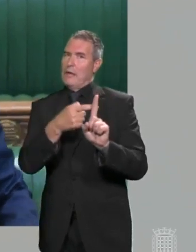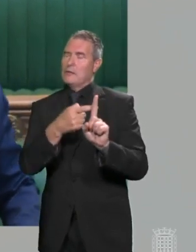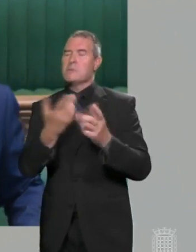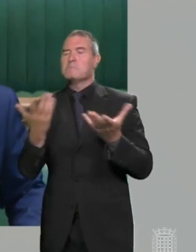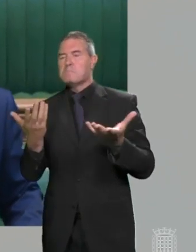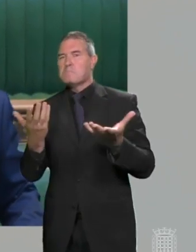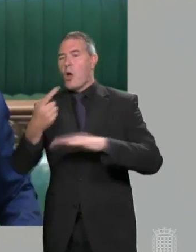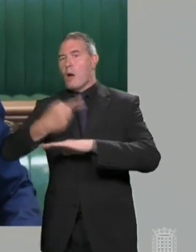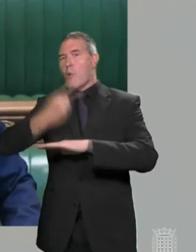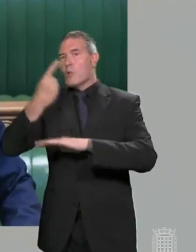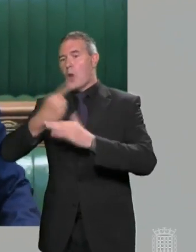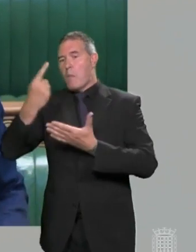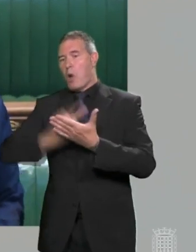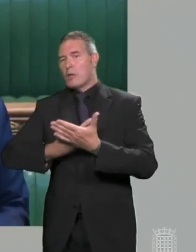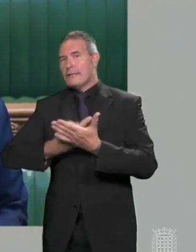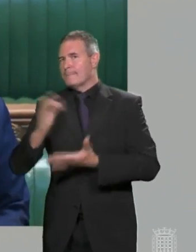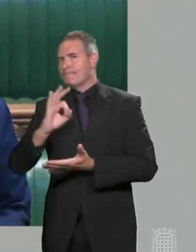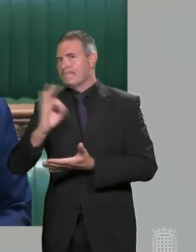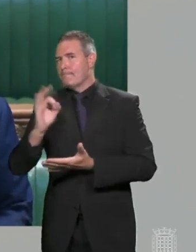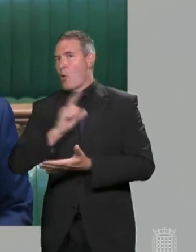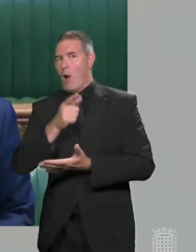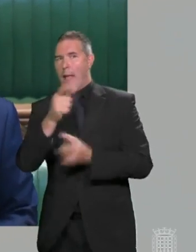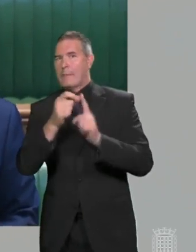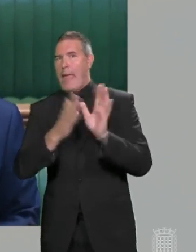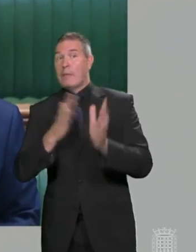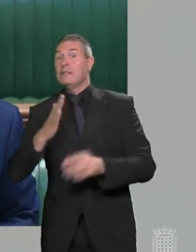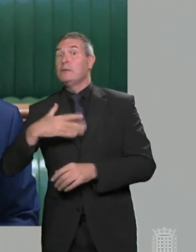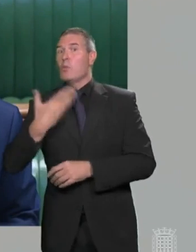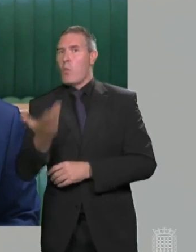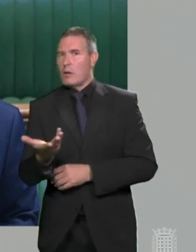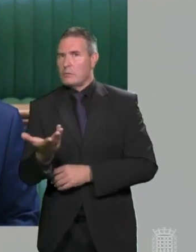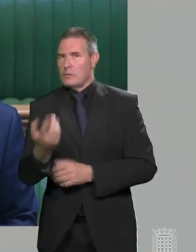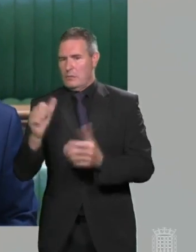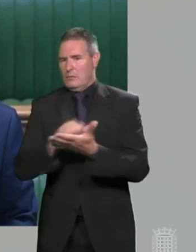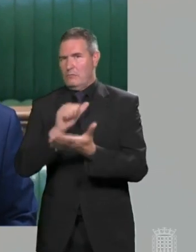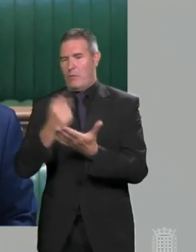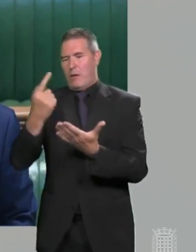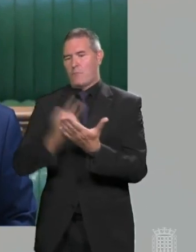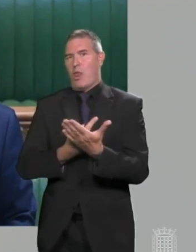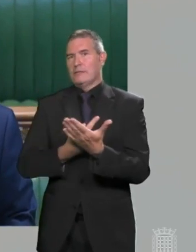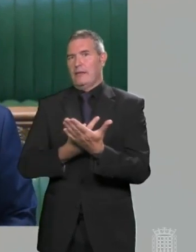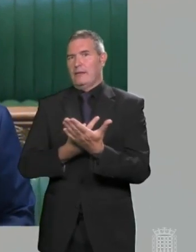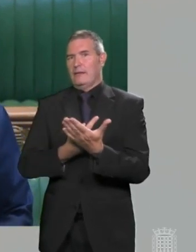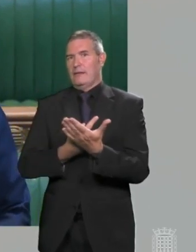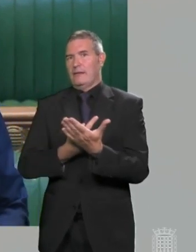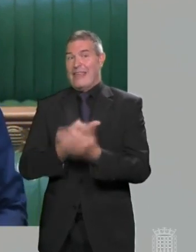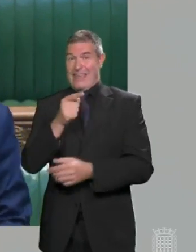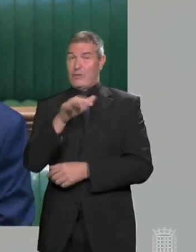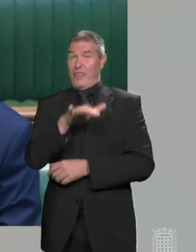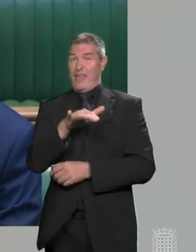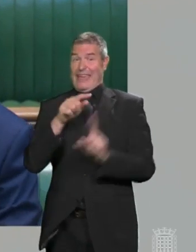no proper border policy because the Prime Minister never wanted a proper border policy. The man who was in the room.